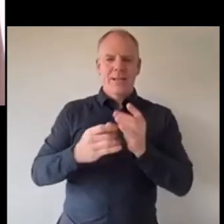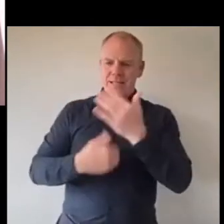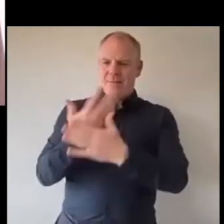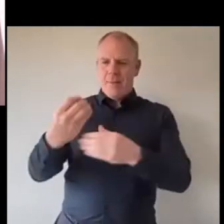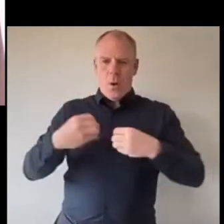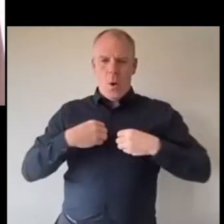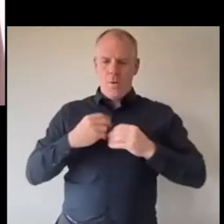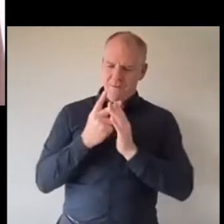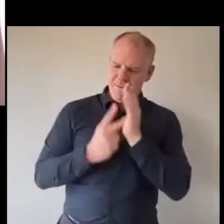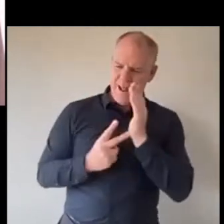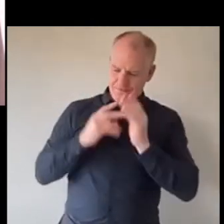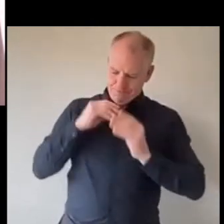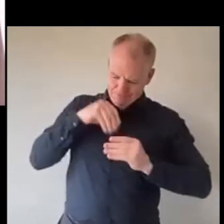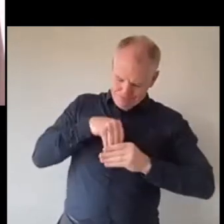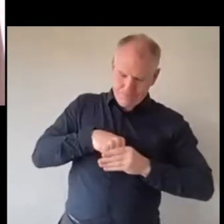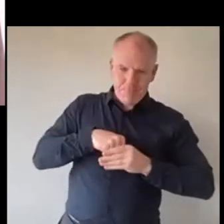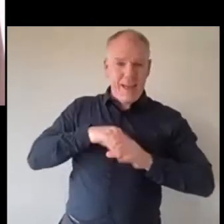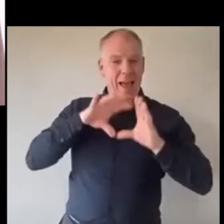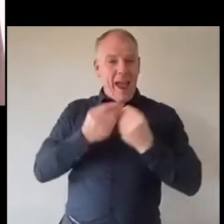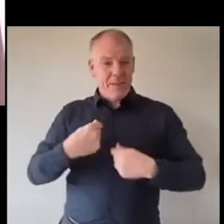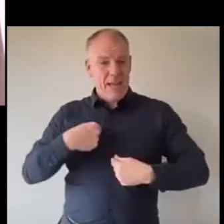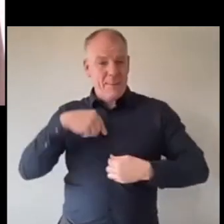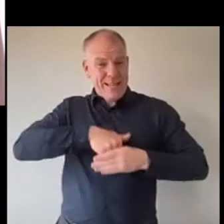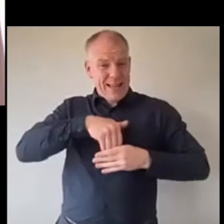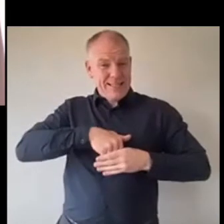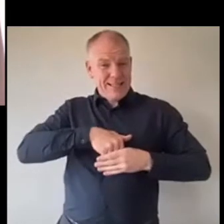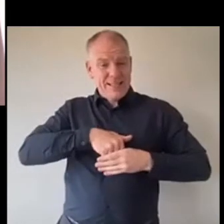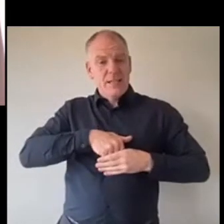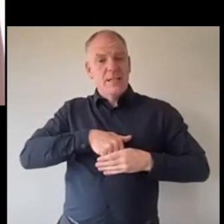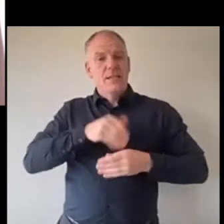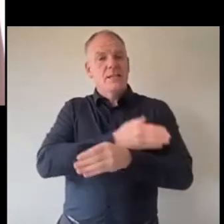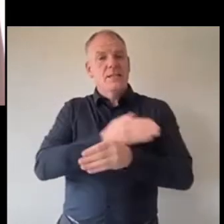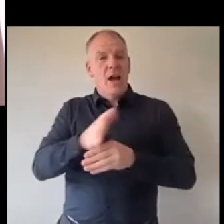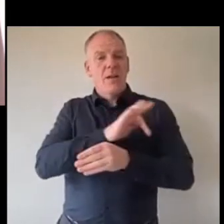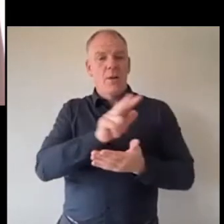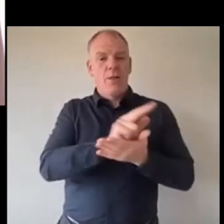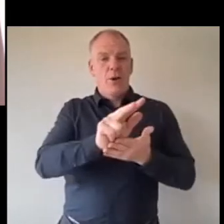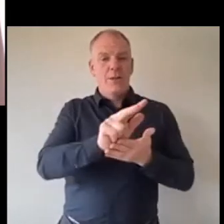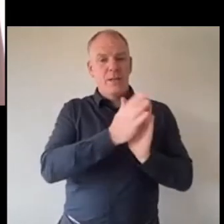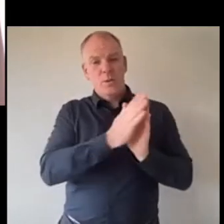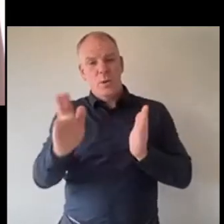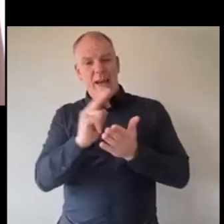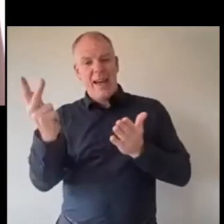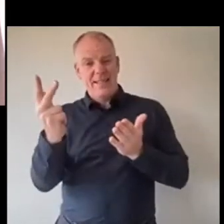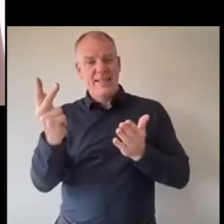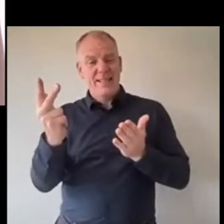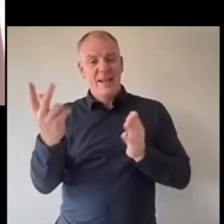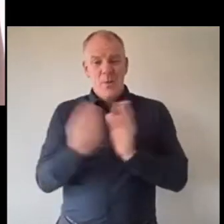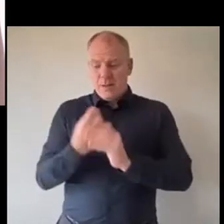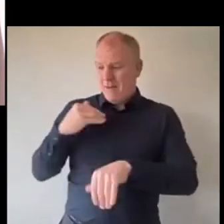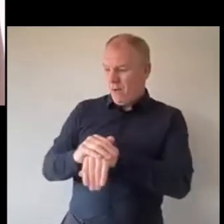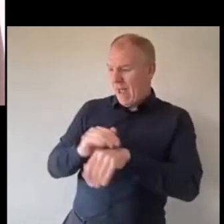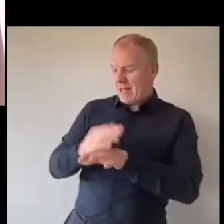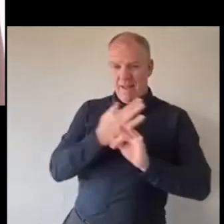your character everything I am good bad or not was developed when I was 13 to 18 years of age with my friends and my family